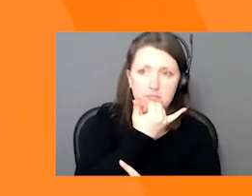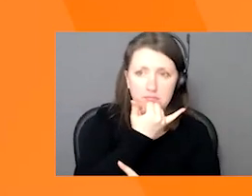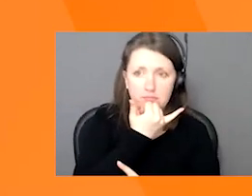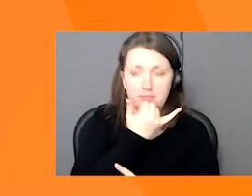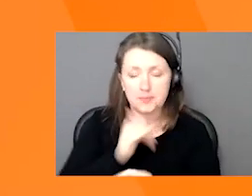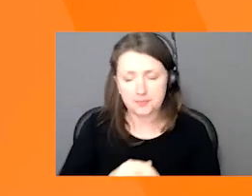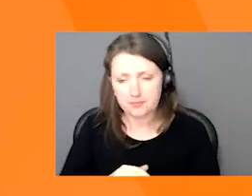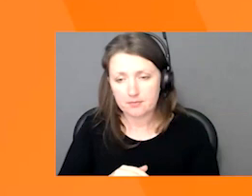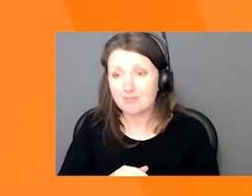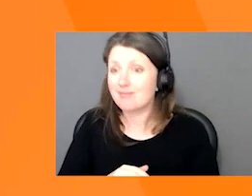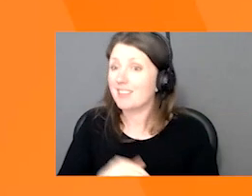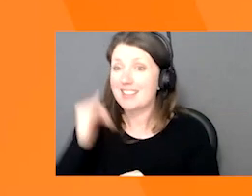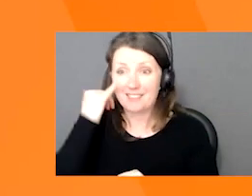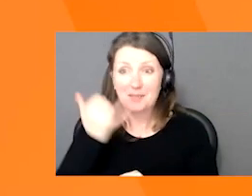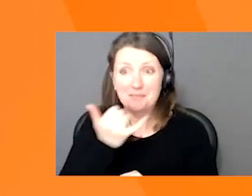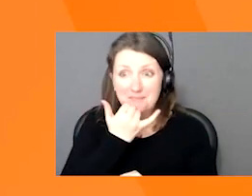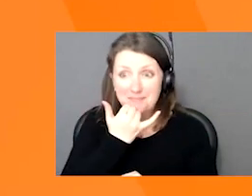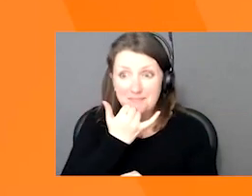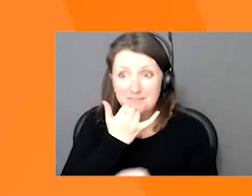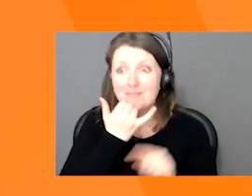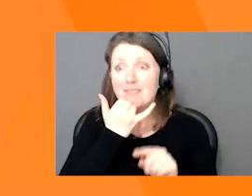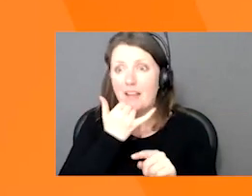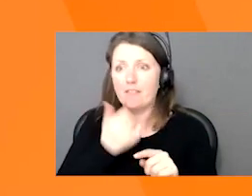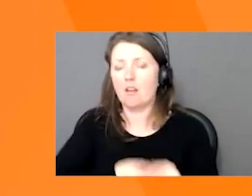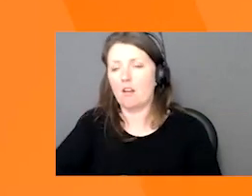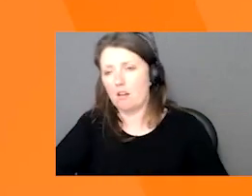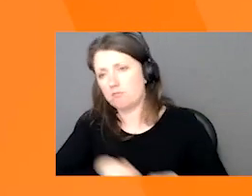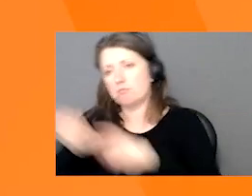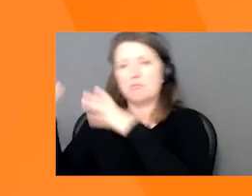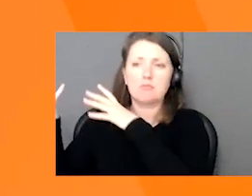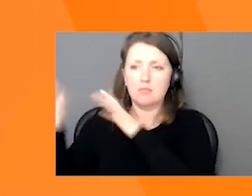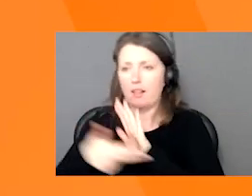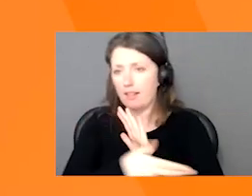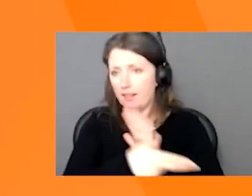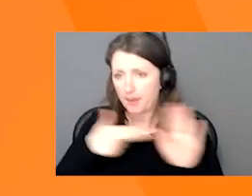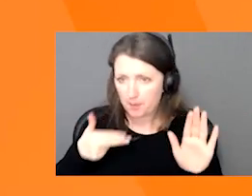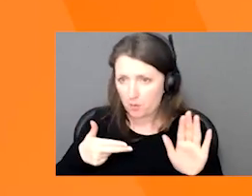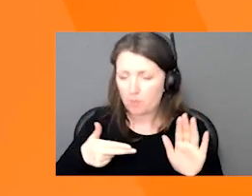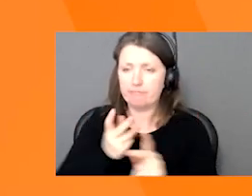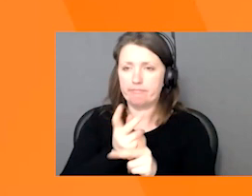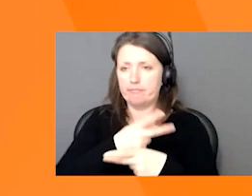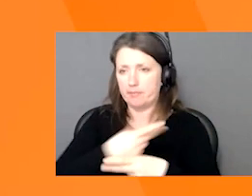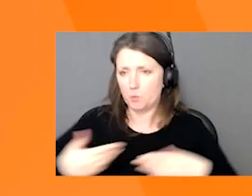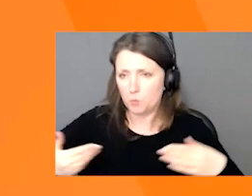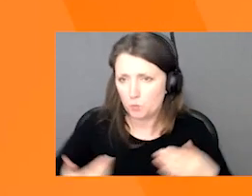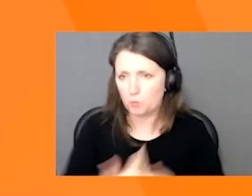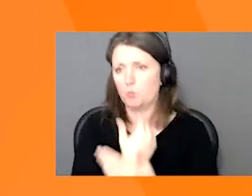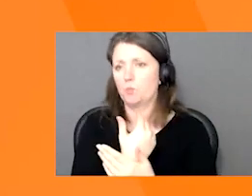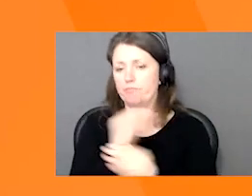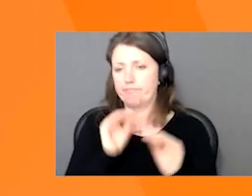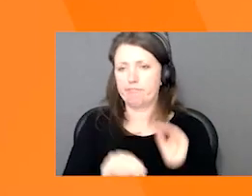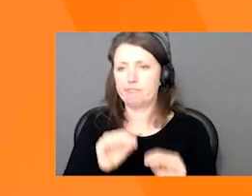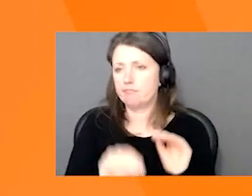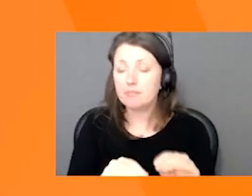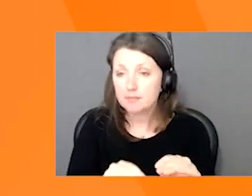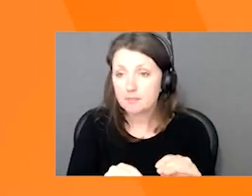back to having to repackage or to update all of your labeling requirements and make sure that you're, and your trading partners will also